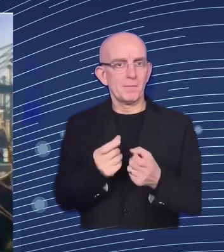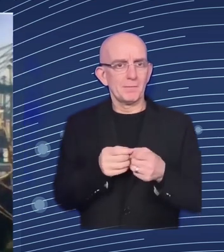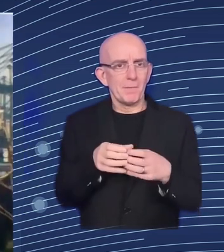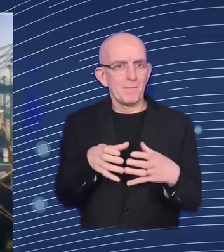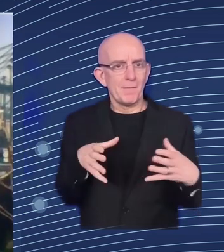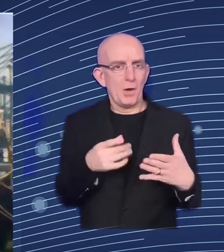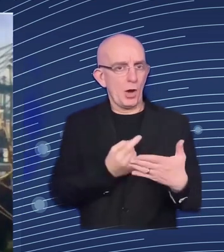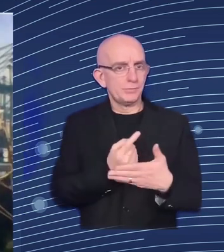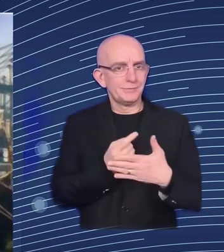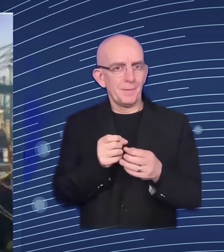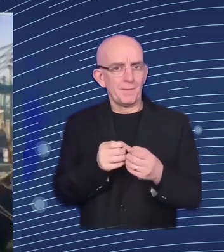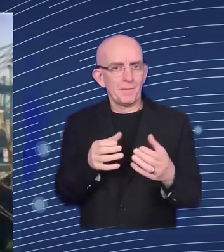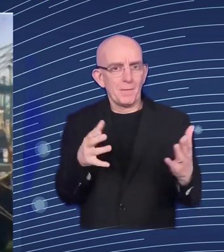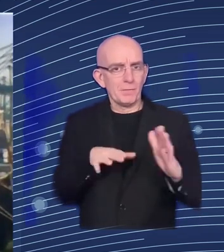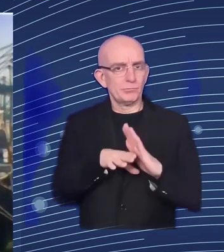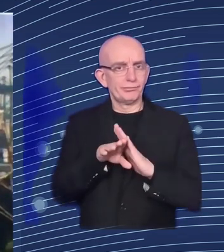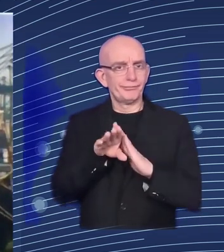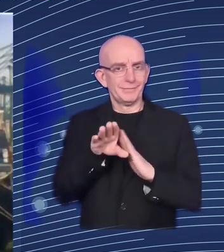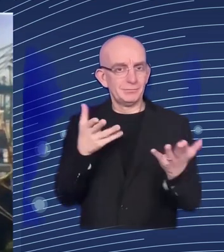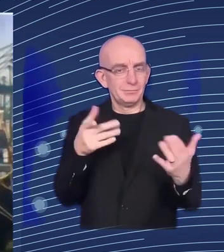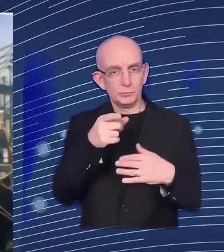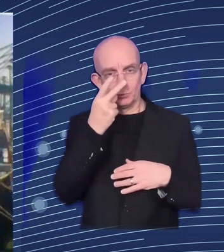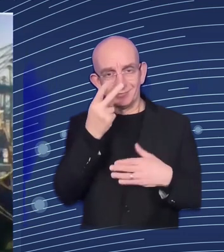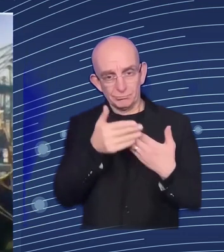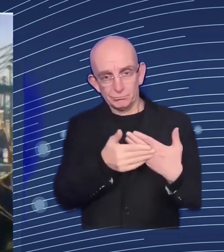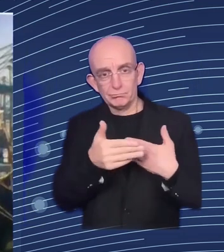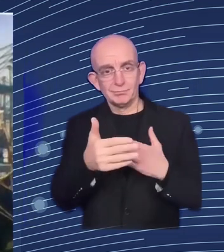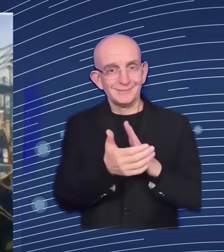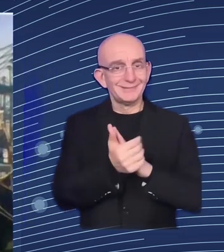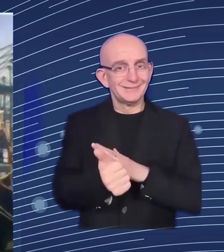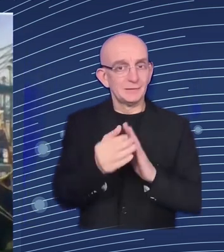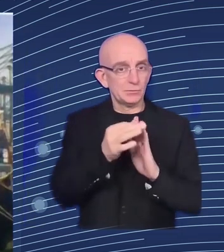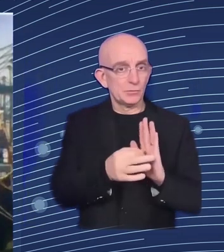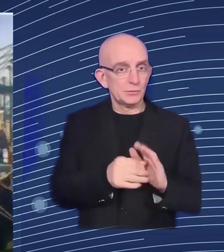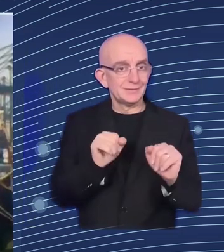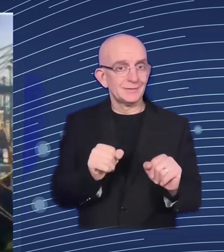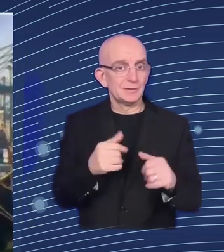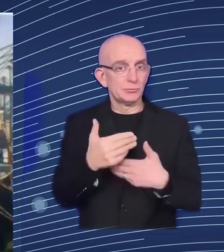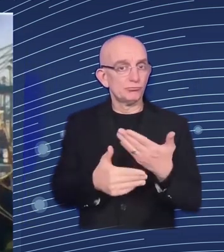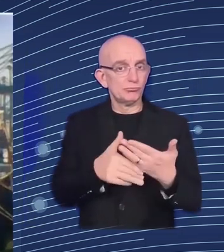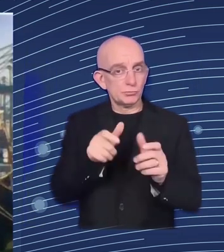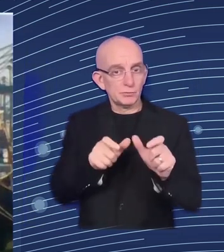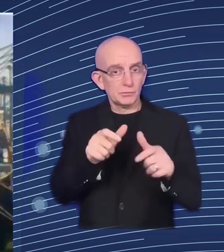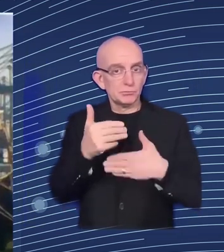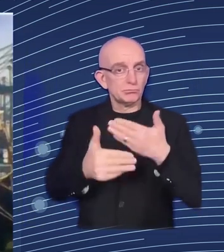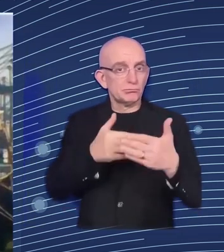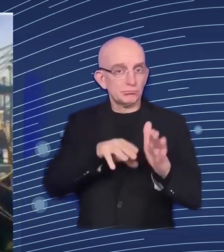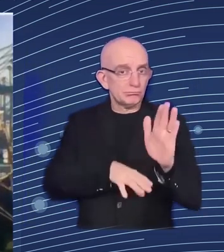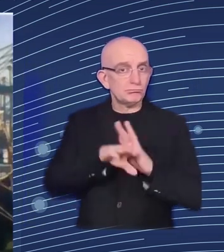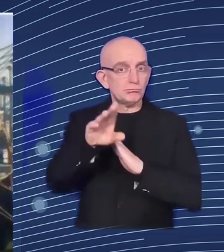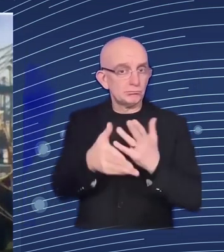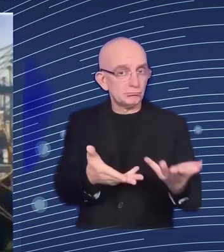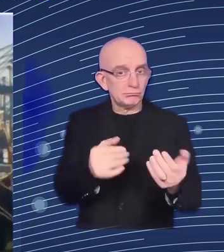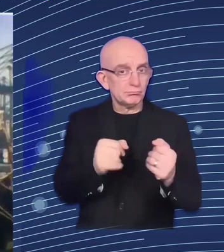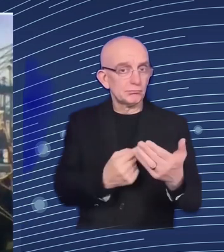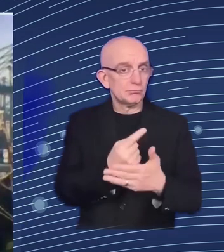people and and drive this um these opportunities that we've heard about well um first of all i just